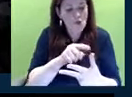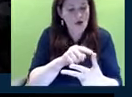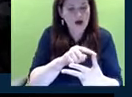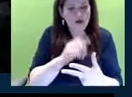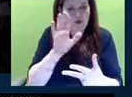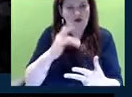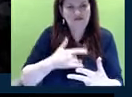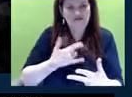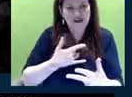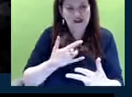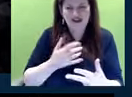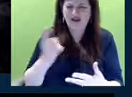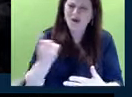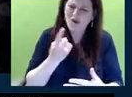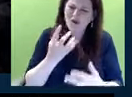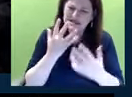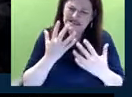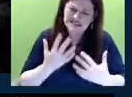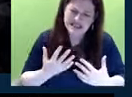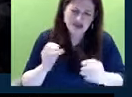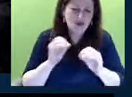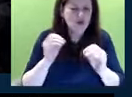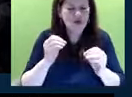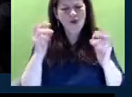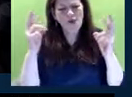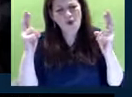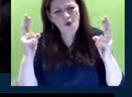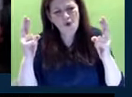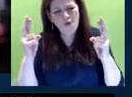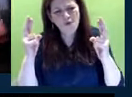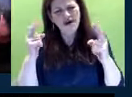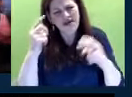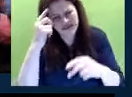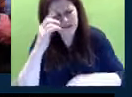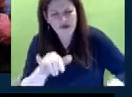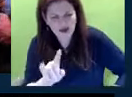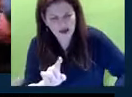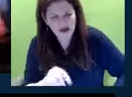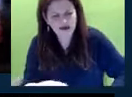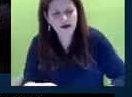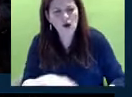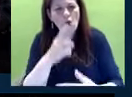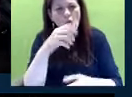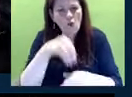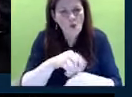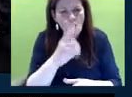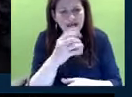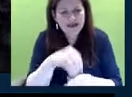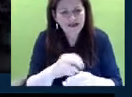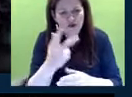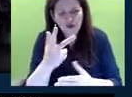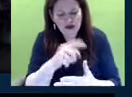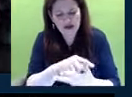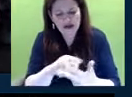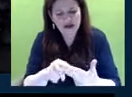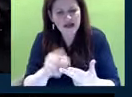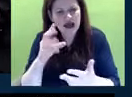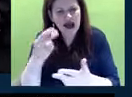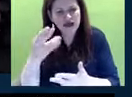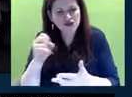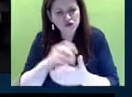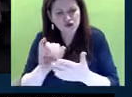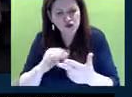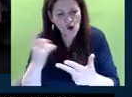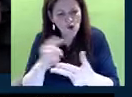persistently sad and hopeless. Let that one sink in. One in three high school students feeling persistently